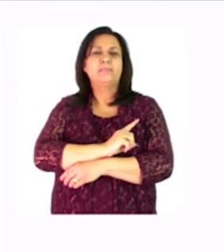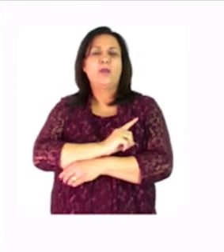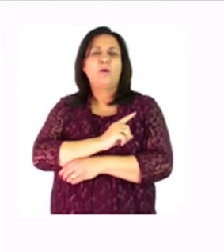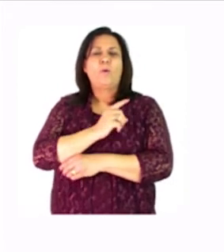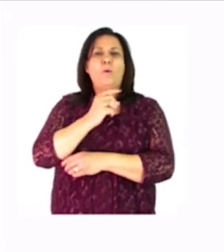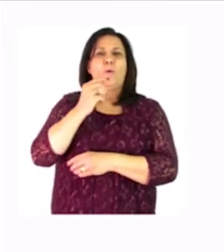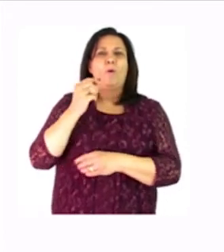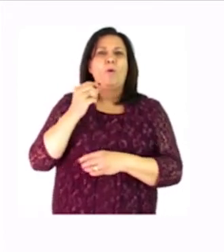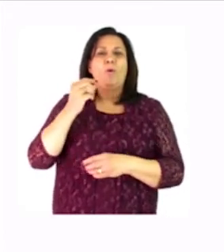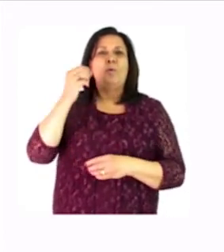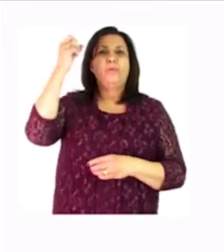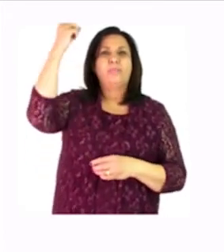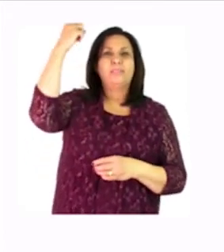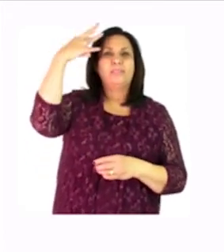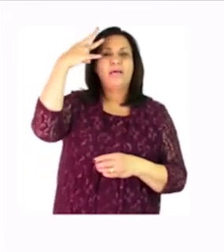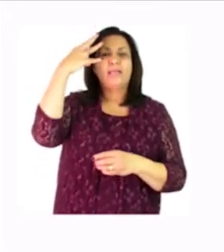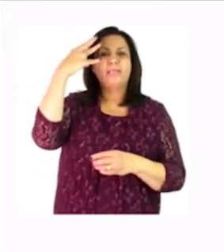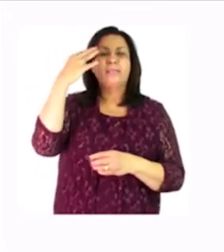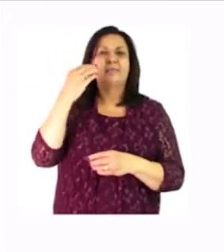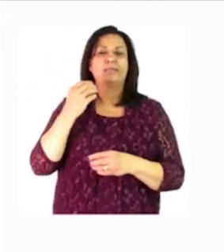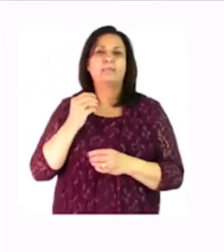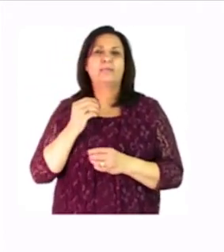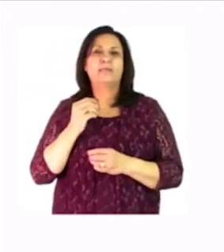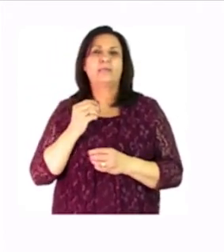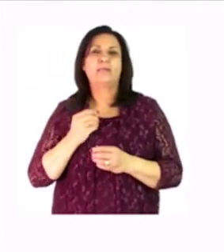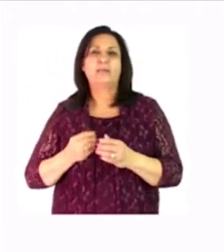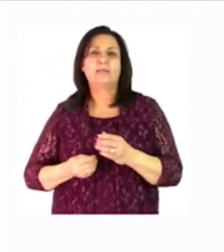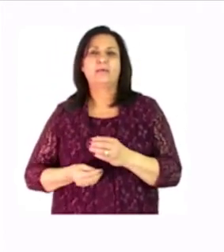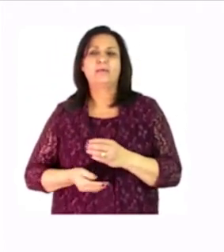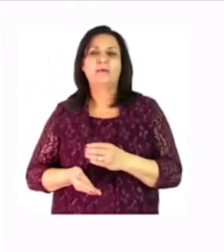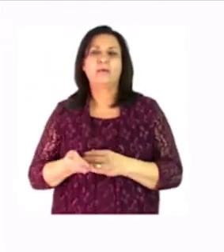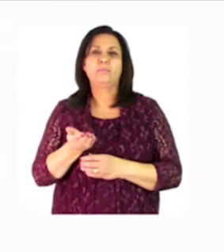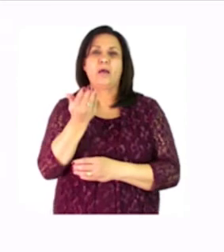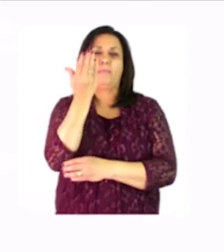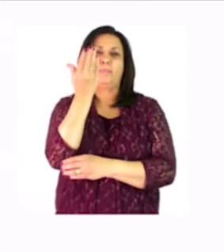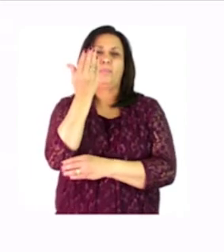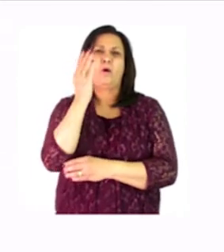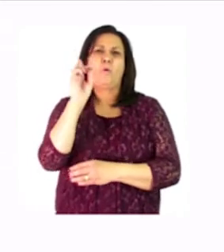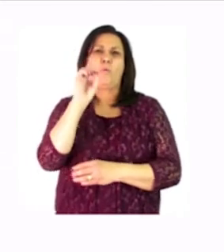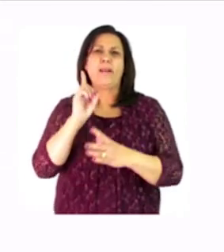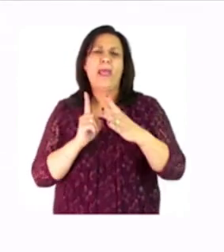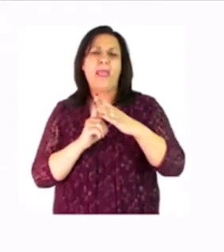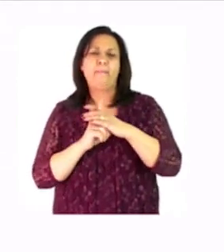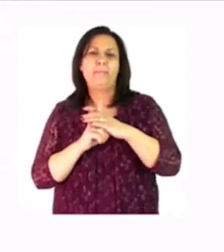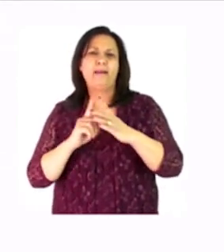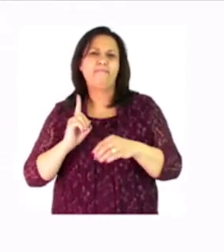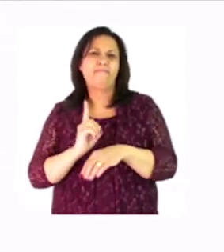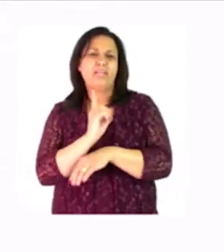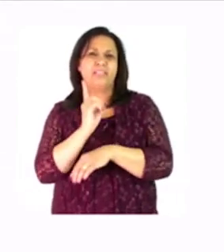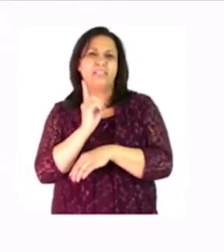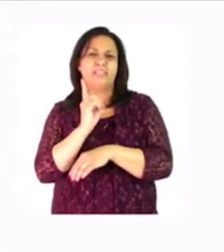which one is going to be the first picture what happens first let's look